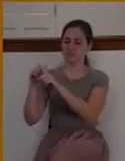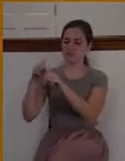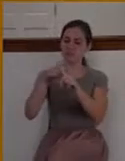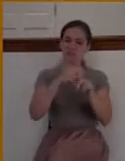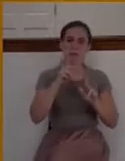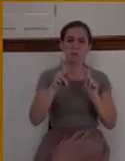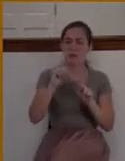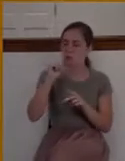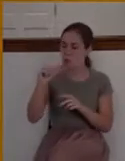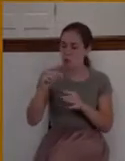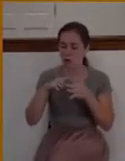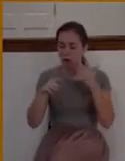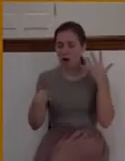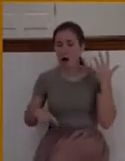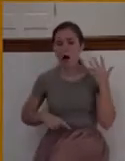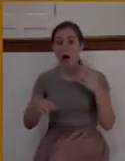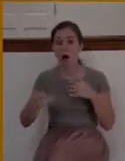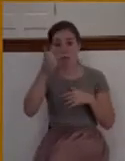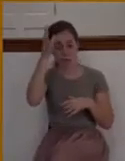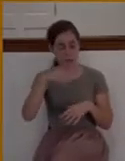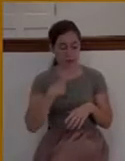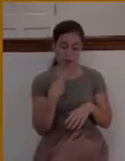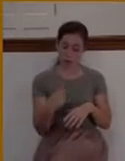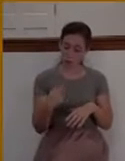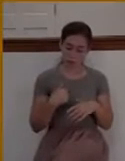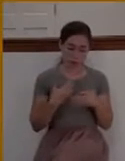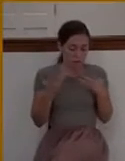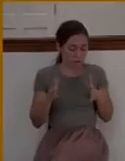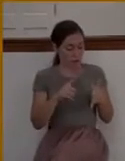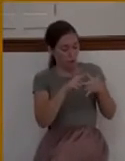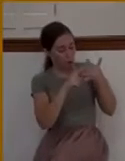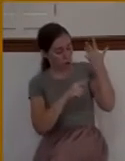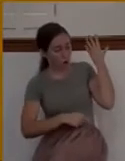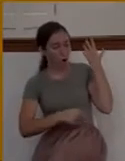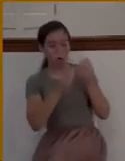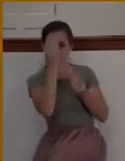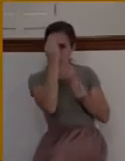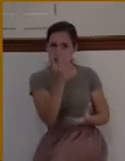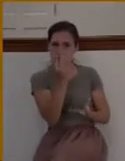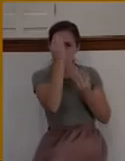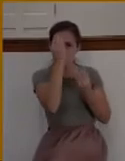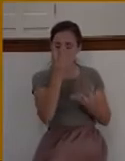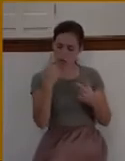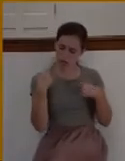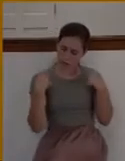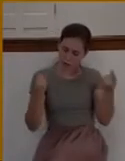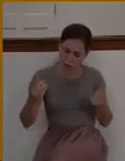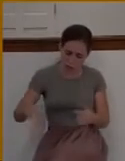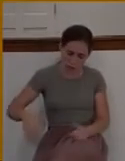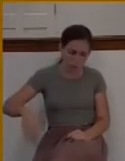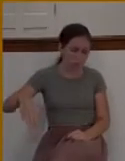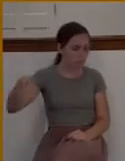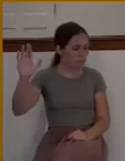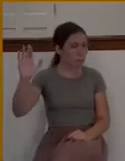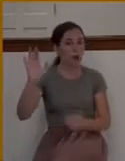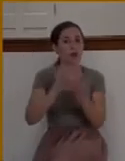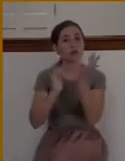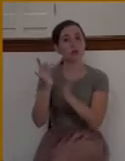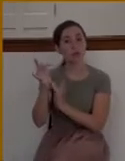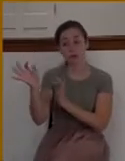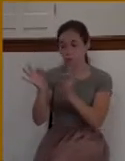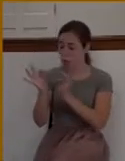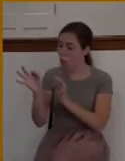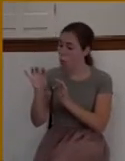Master, all these have I observed from my youth. I've done all these. Jesus tells them, look, here are the commandments. Obey these commandments.